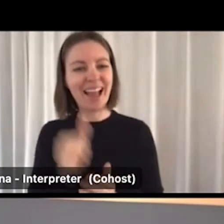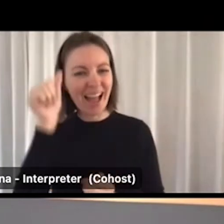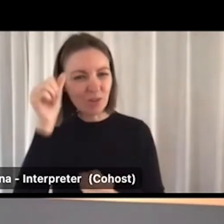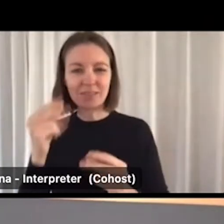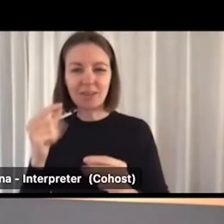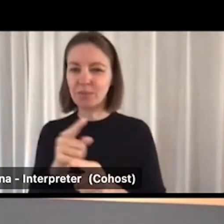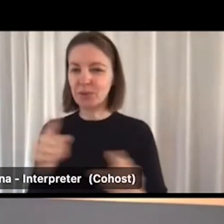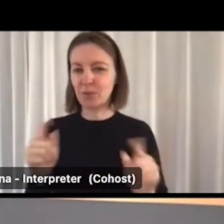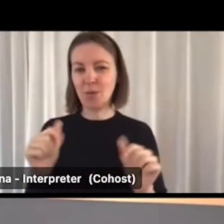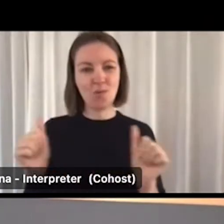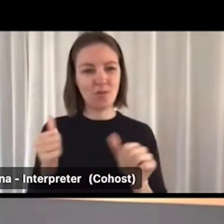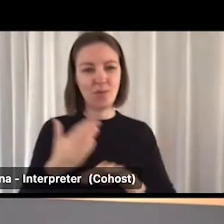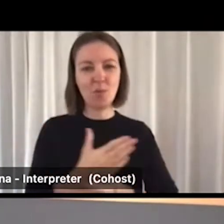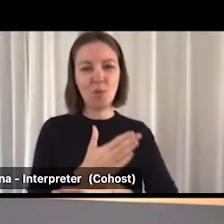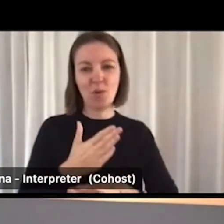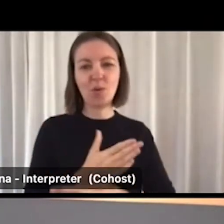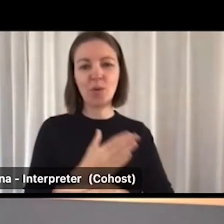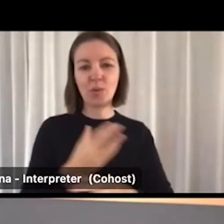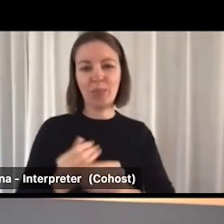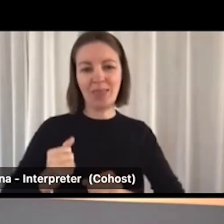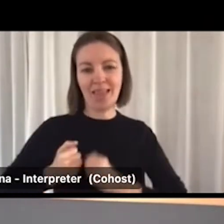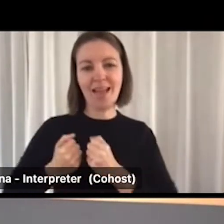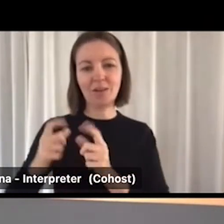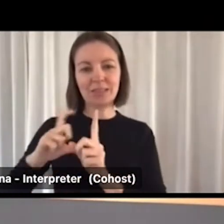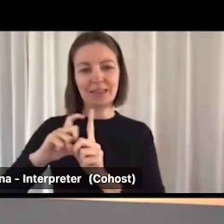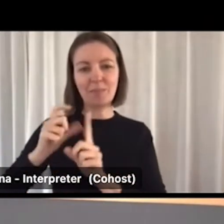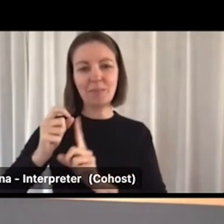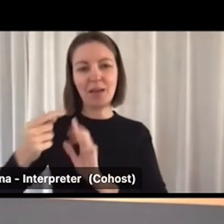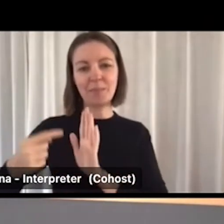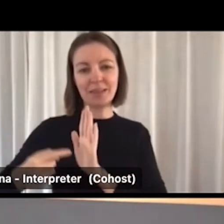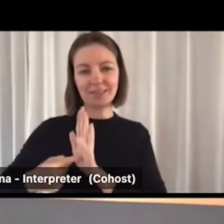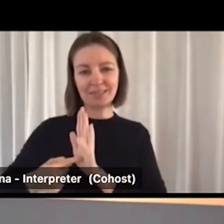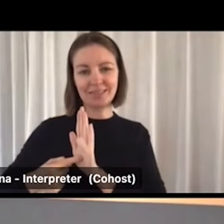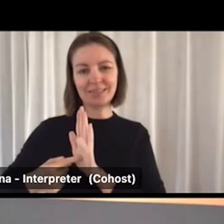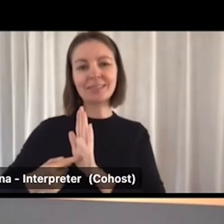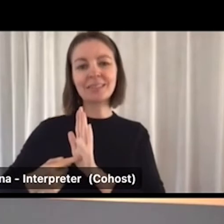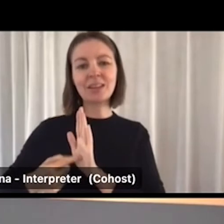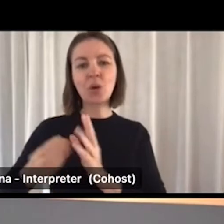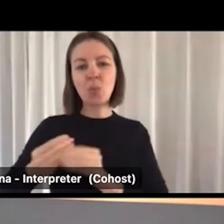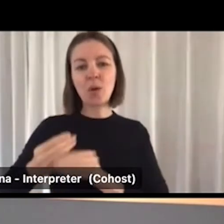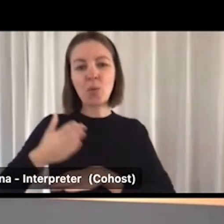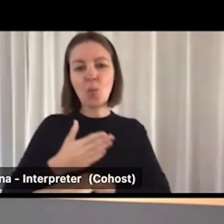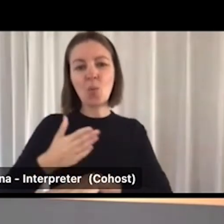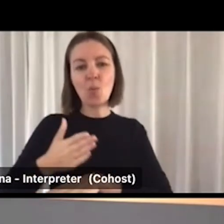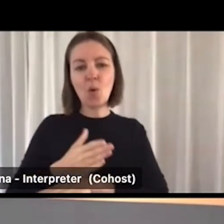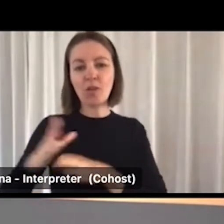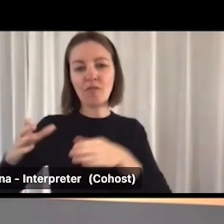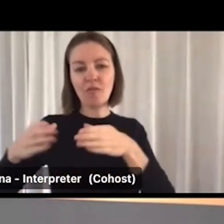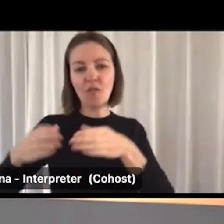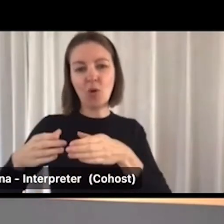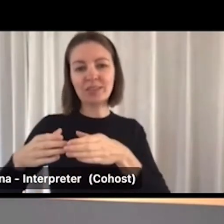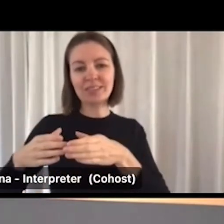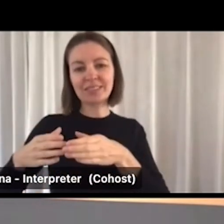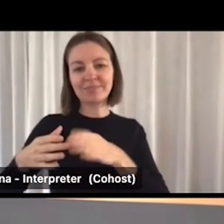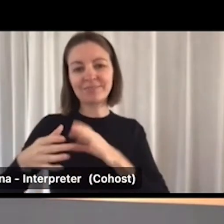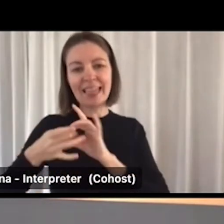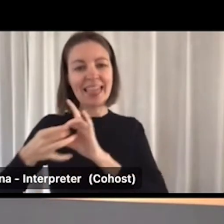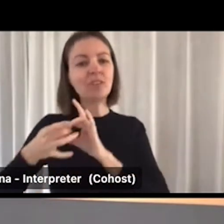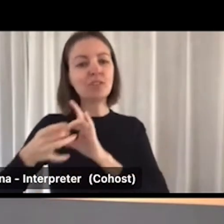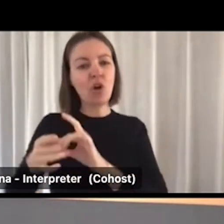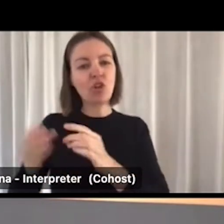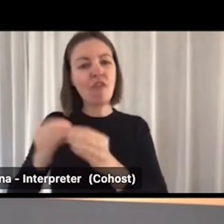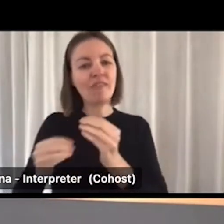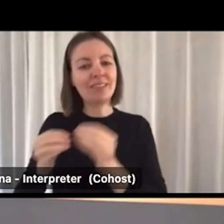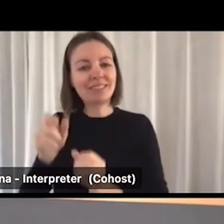really closely with our department through employer liaison officers such as myself and Karen, and at a local level with some of our state